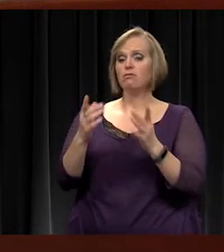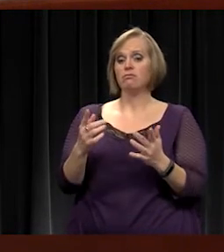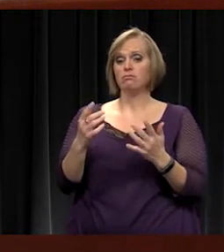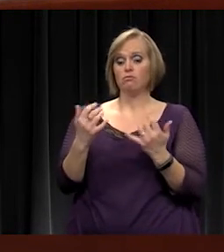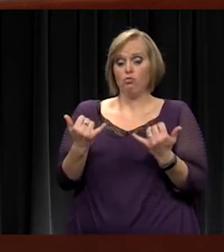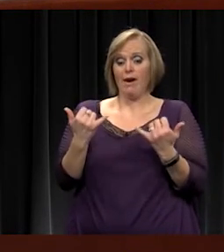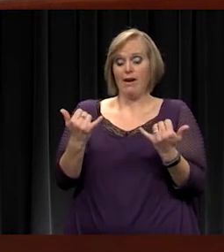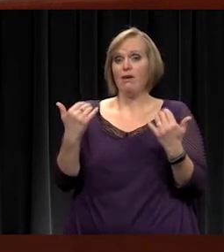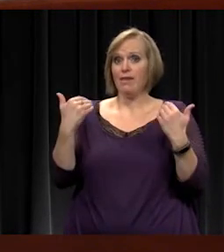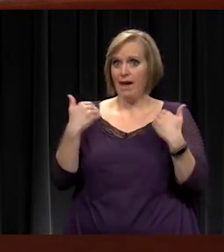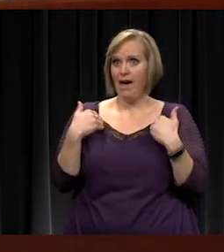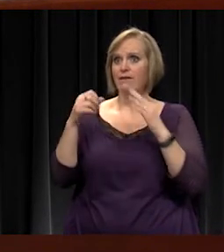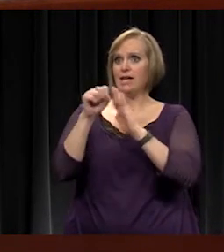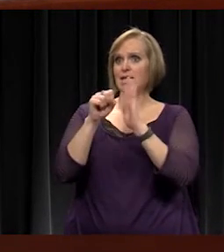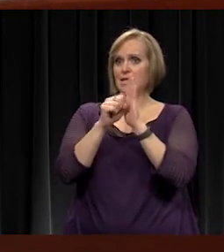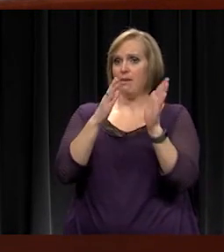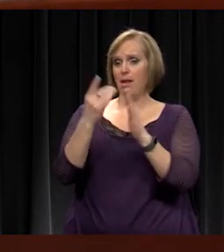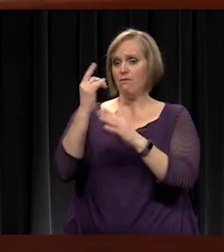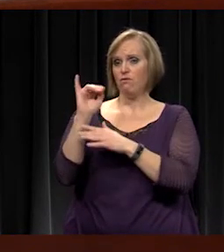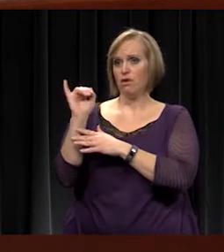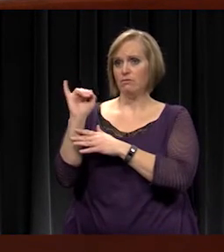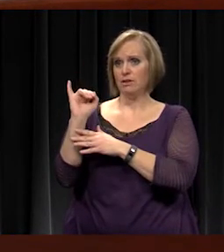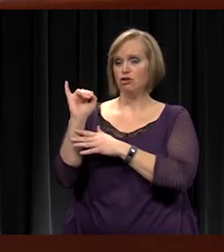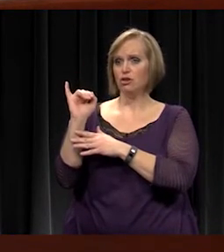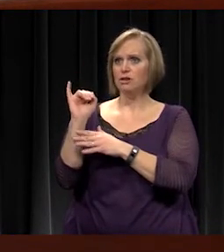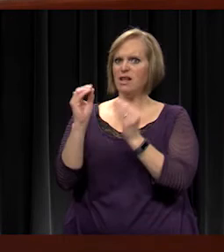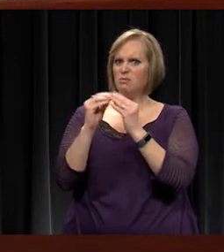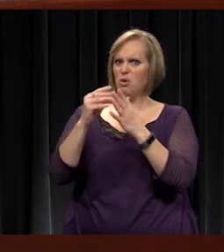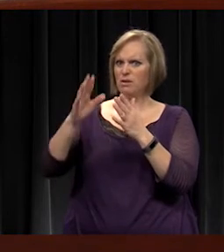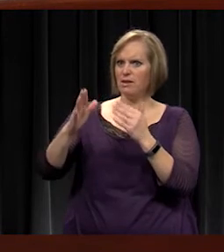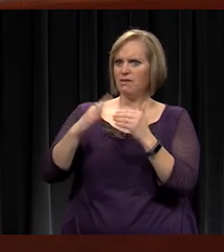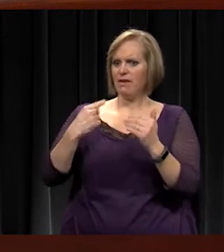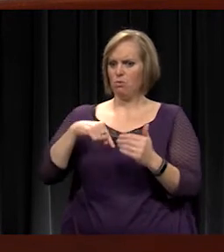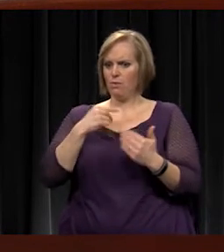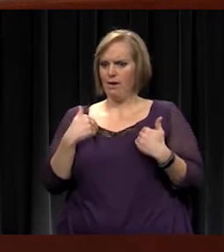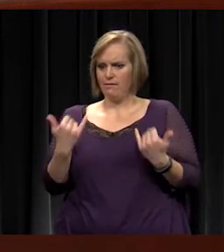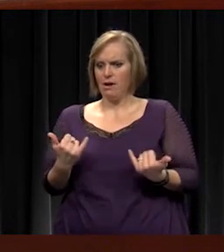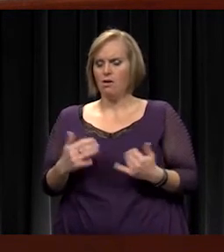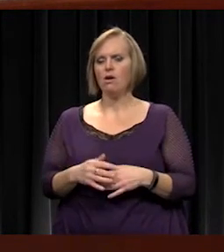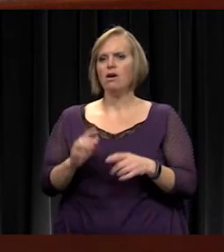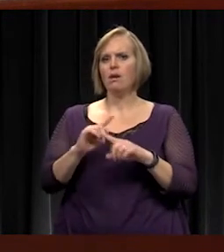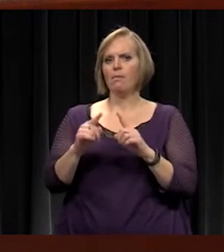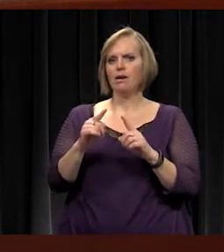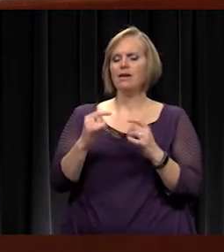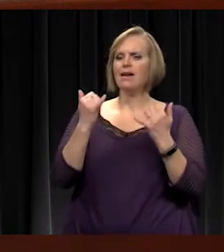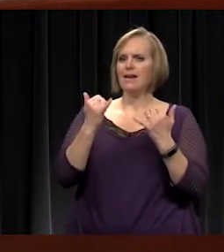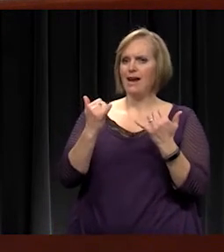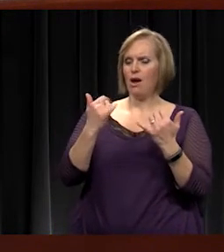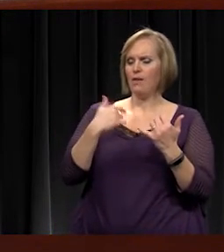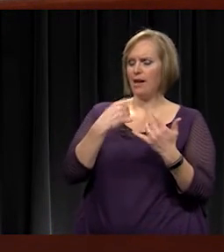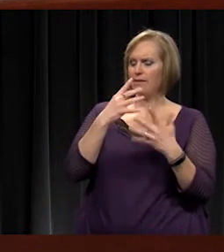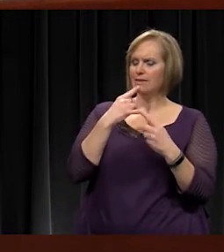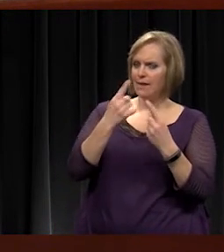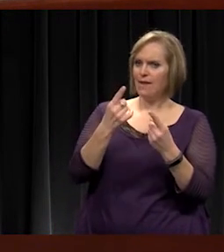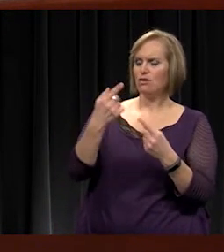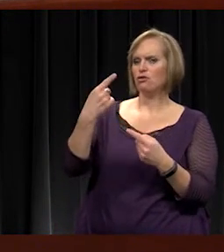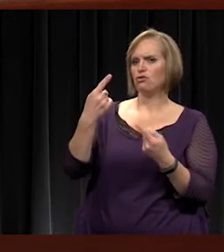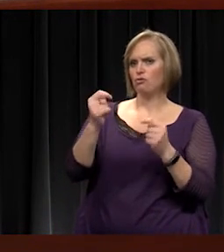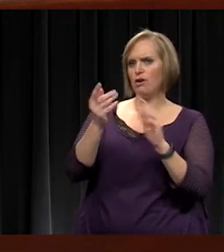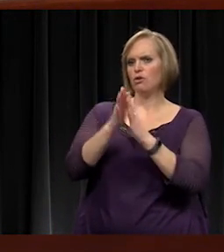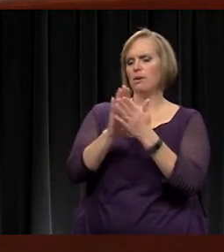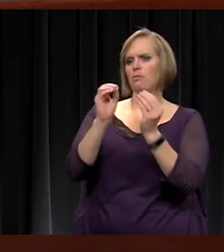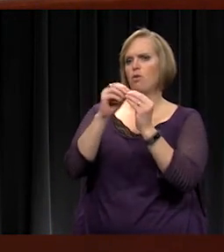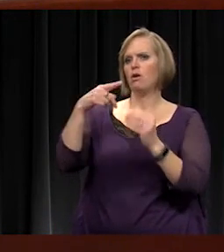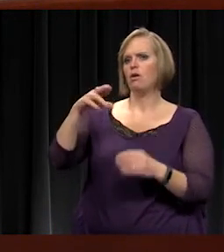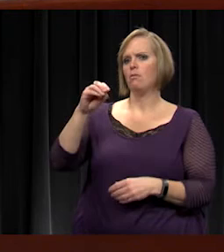insurance that's more expensive than we currently are under. But, having said all of that, to try and be a little proactive, the Johnson County Schools